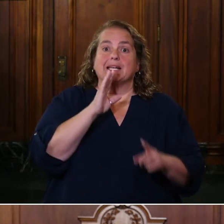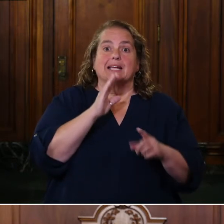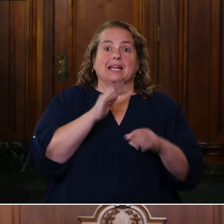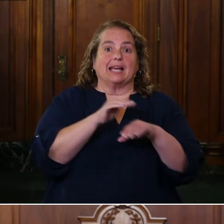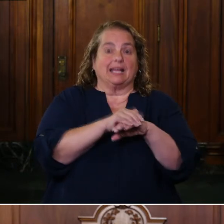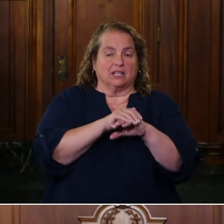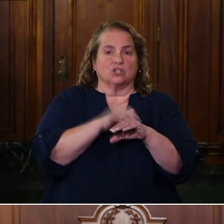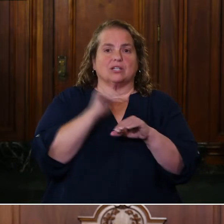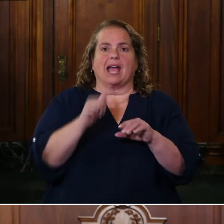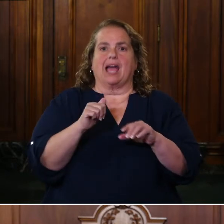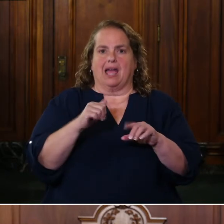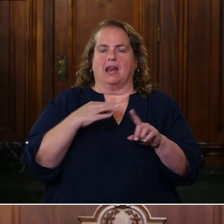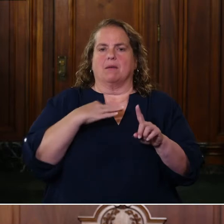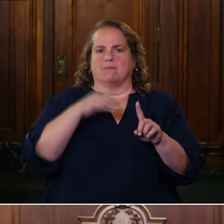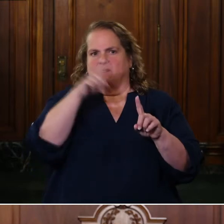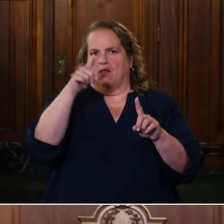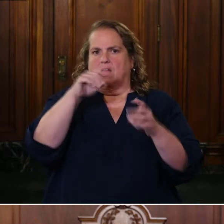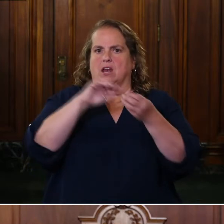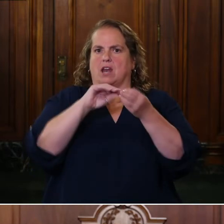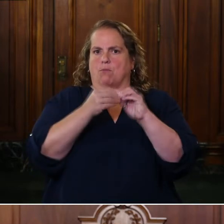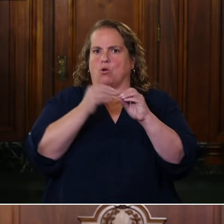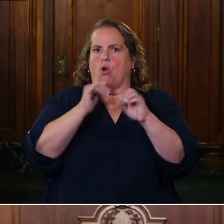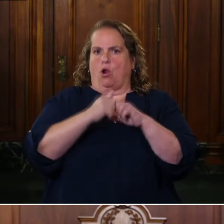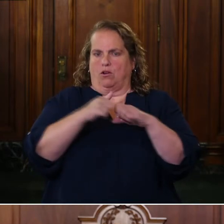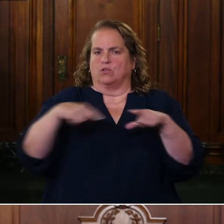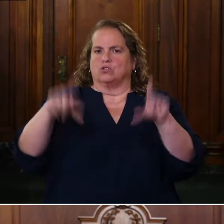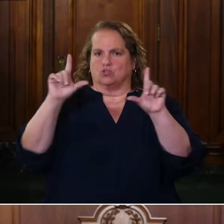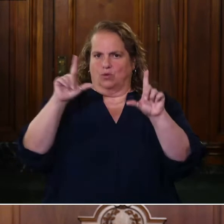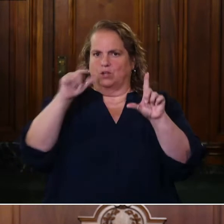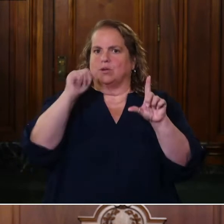apply at the, the number that's up on the, on the screen.